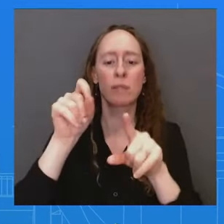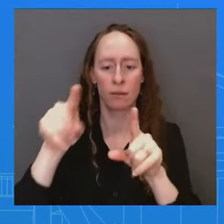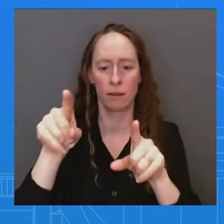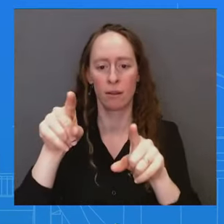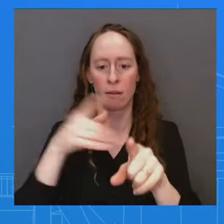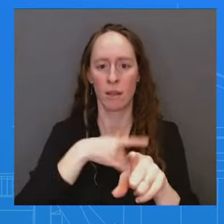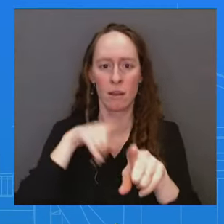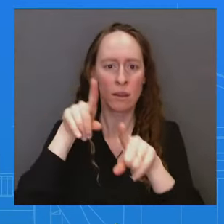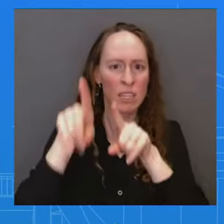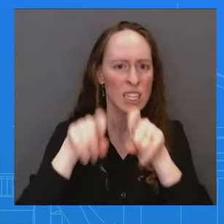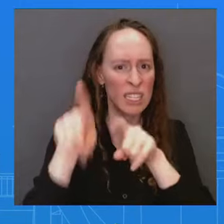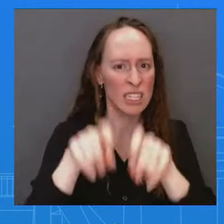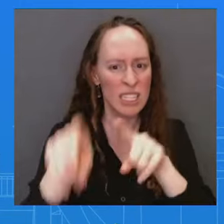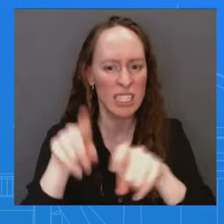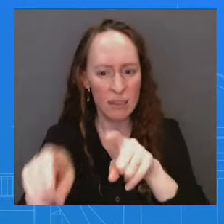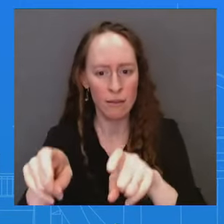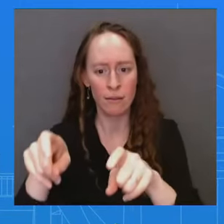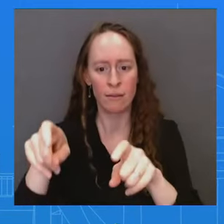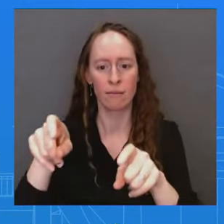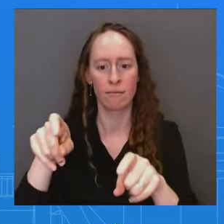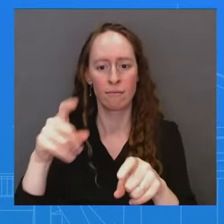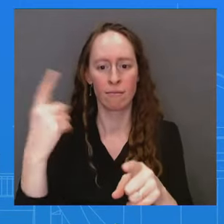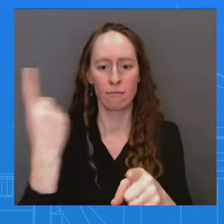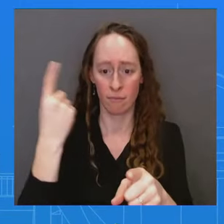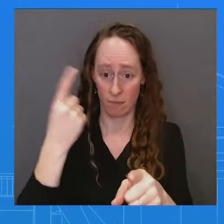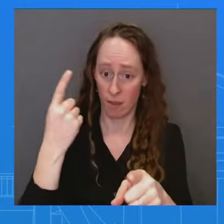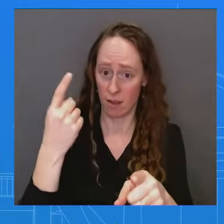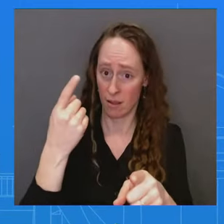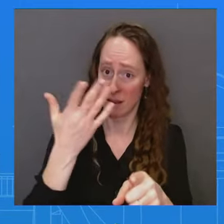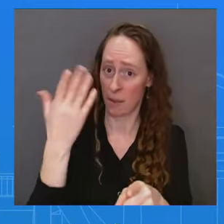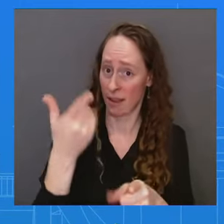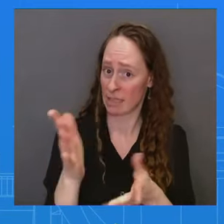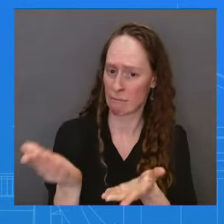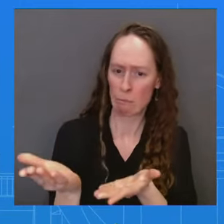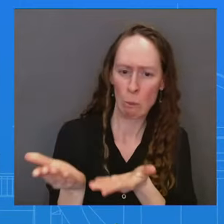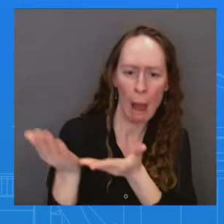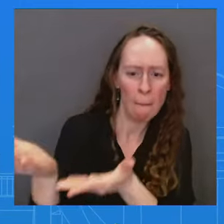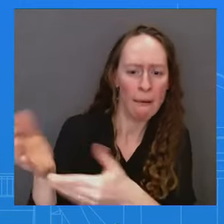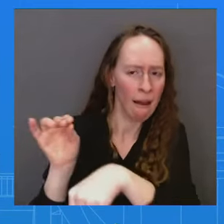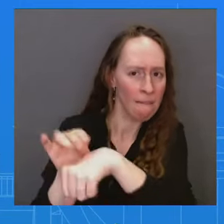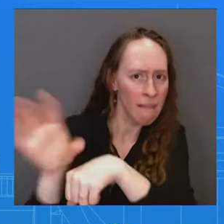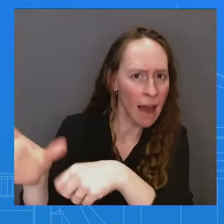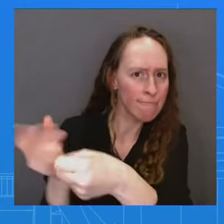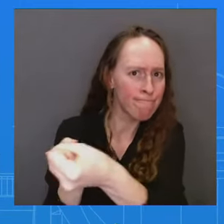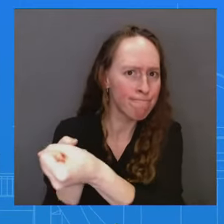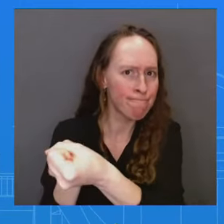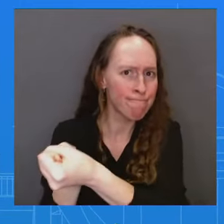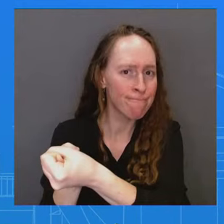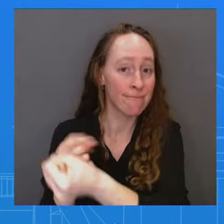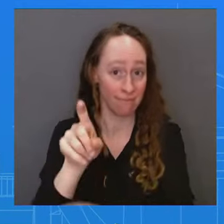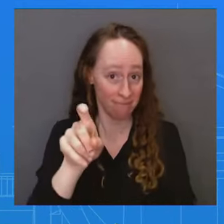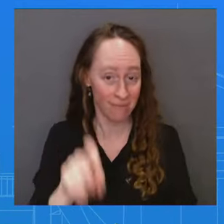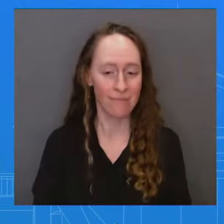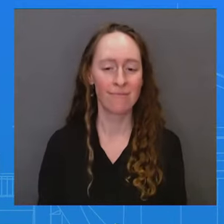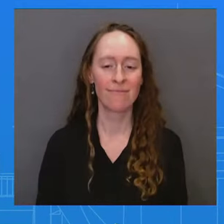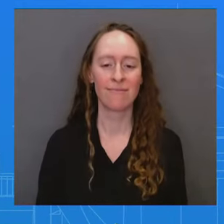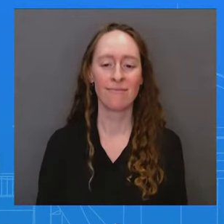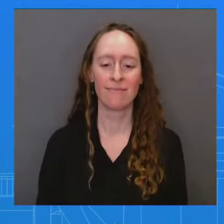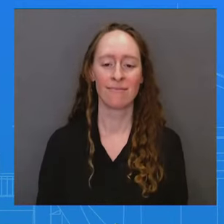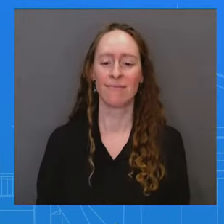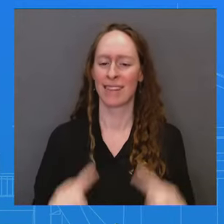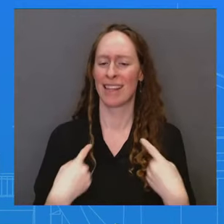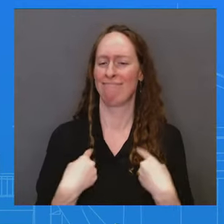is that something you would recommend? Mr. Again, it's not for me to recommend. This is really a question better put to leadership at the Pentagon.